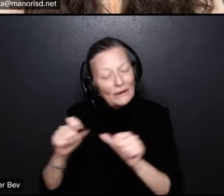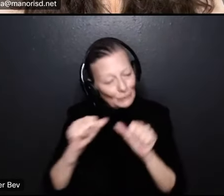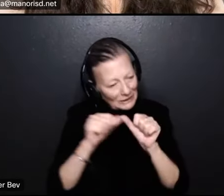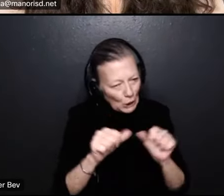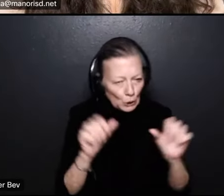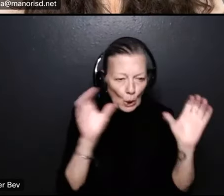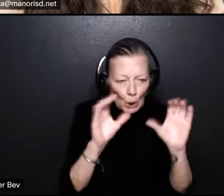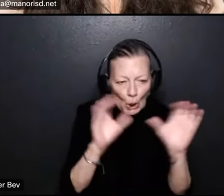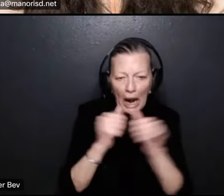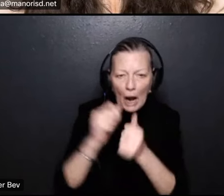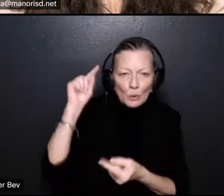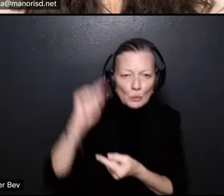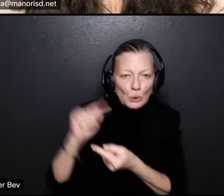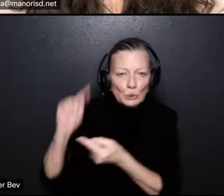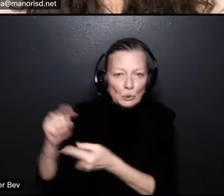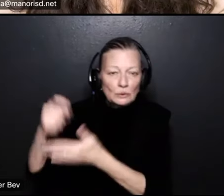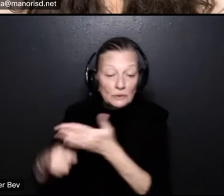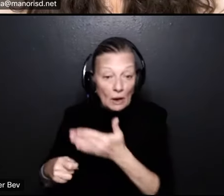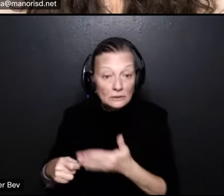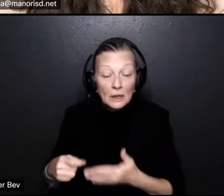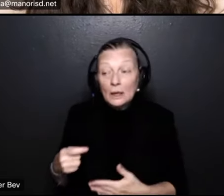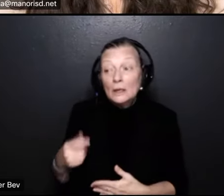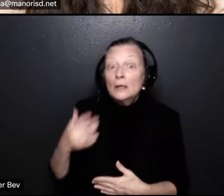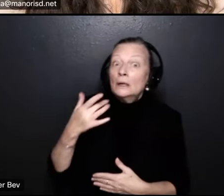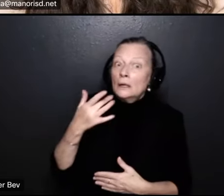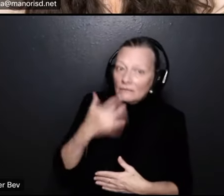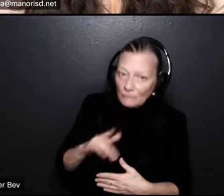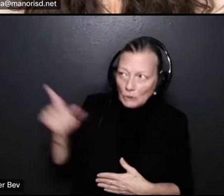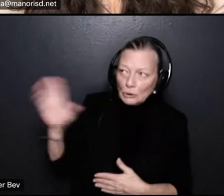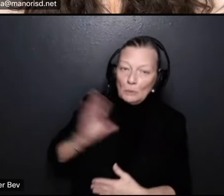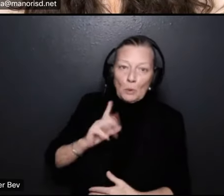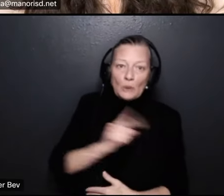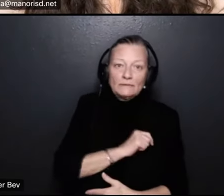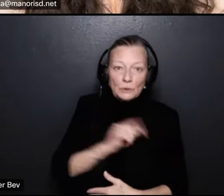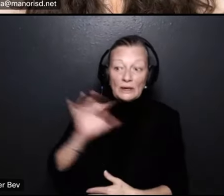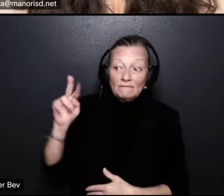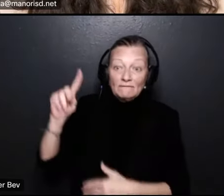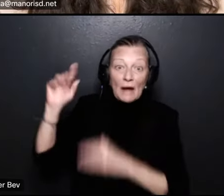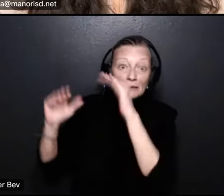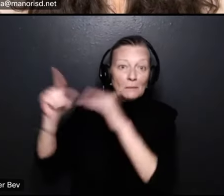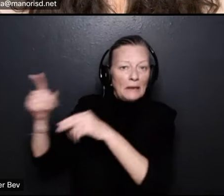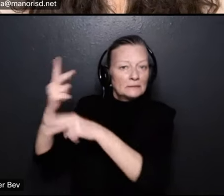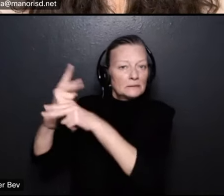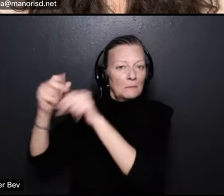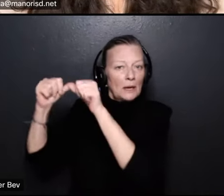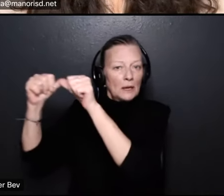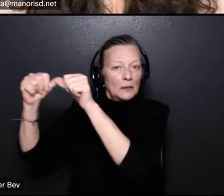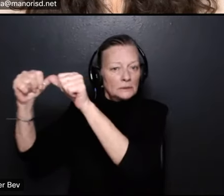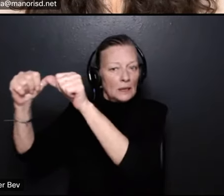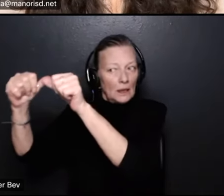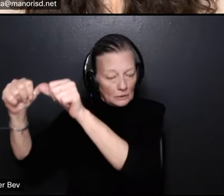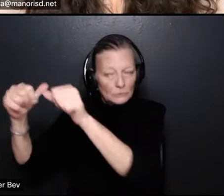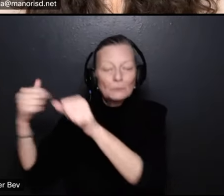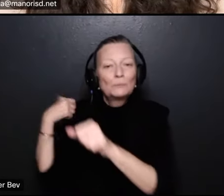and luckily because trustees have maintained that fund balance you've got to do it over time so as we continue to reduce